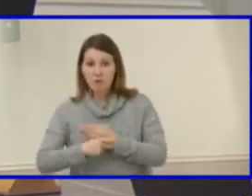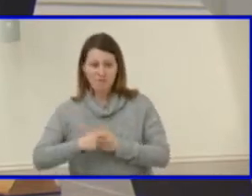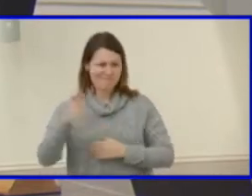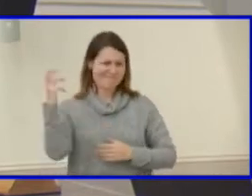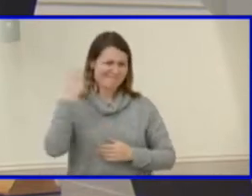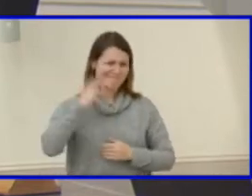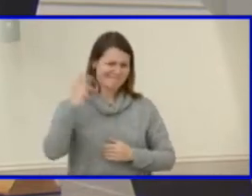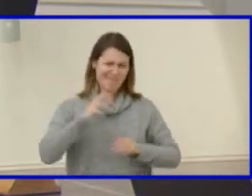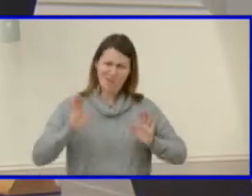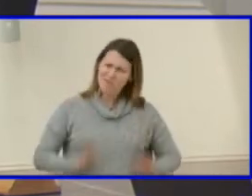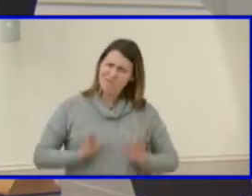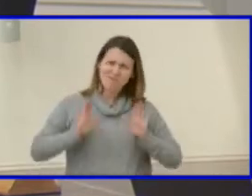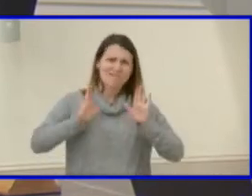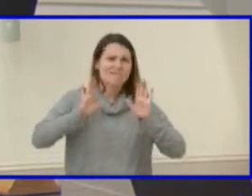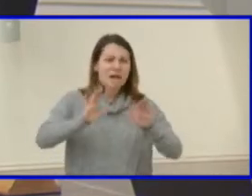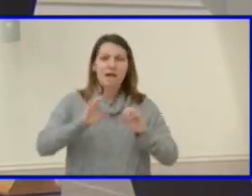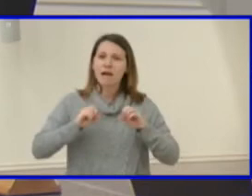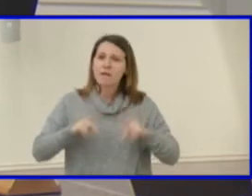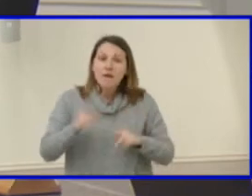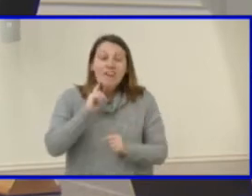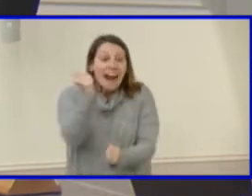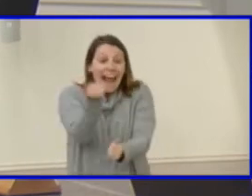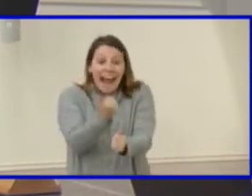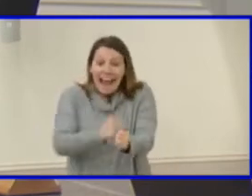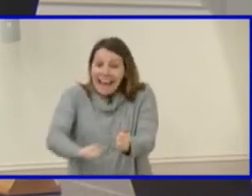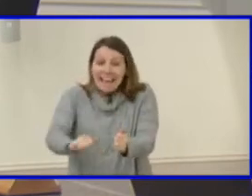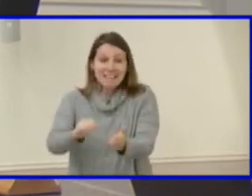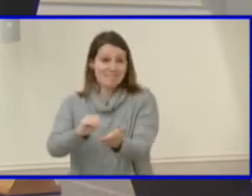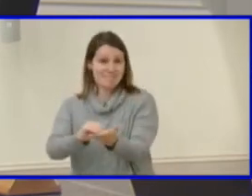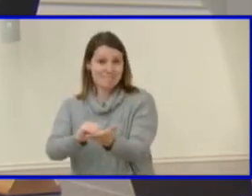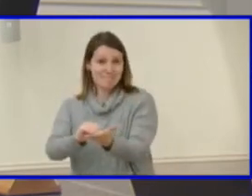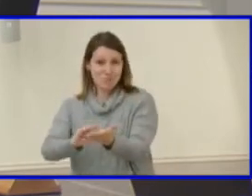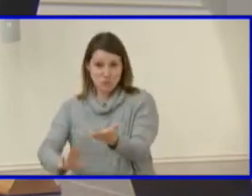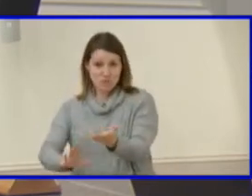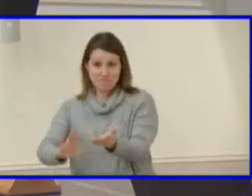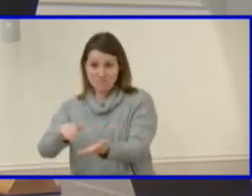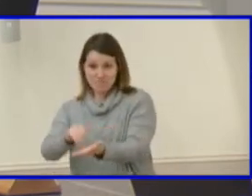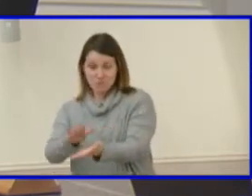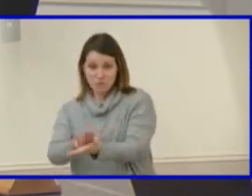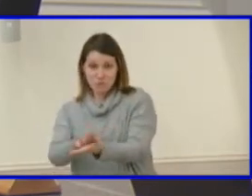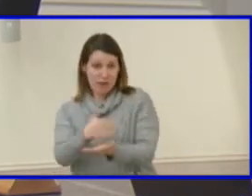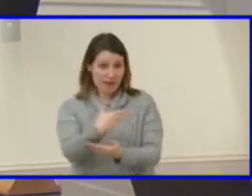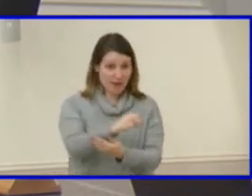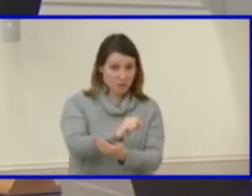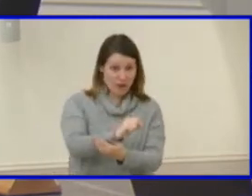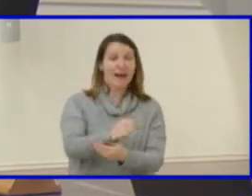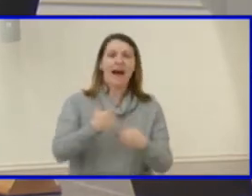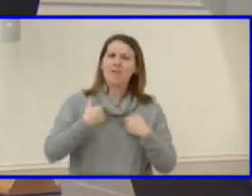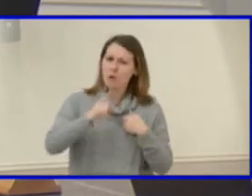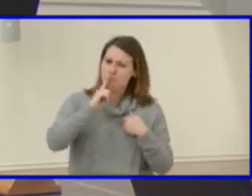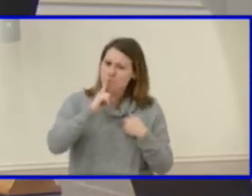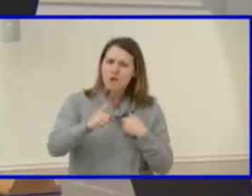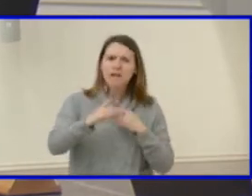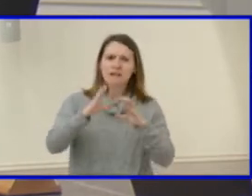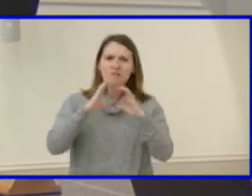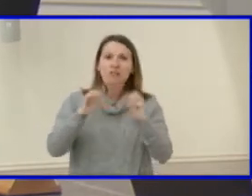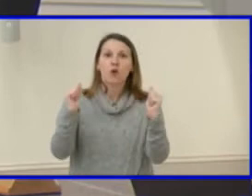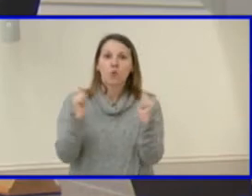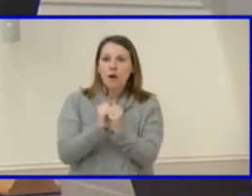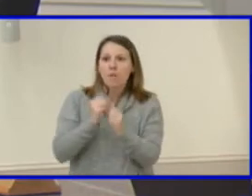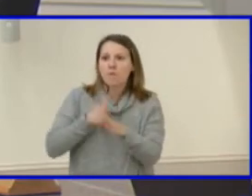opportunity for any of our middle school and high school students to have real conversations with people in the industry